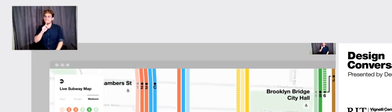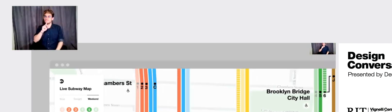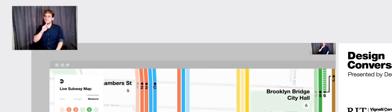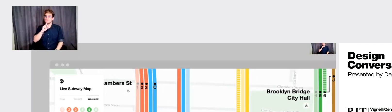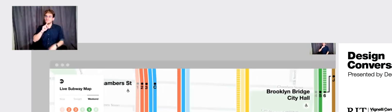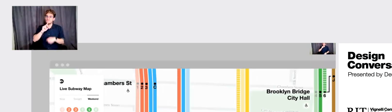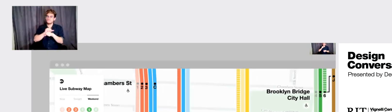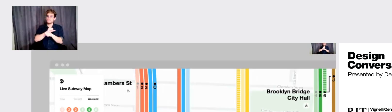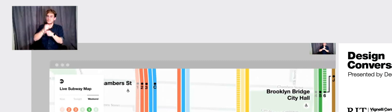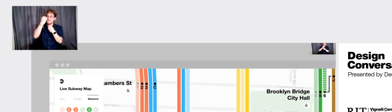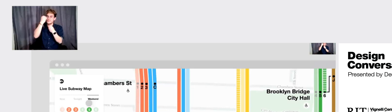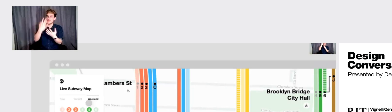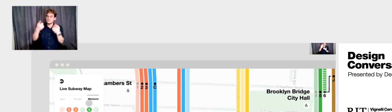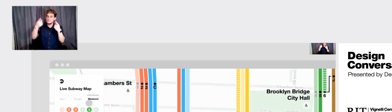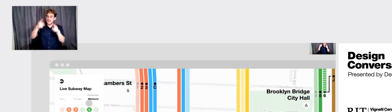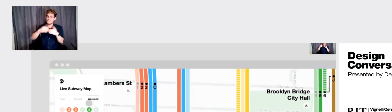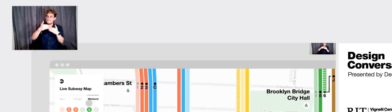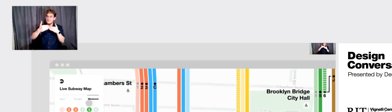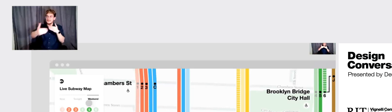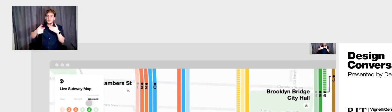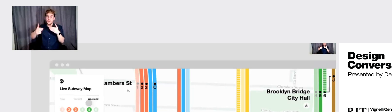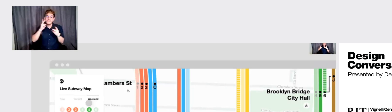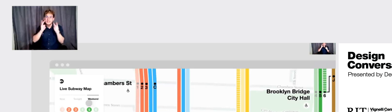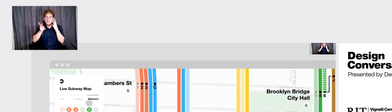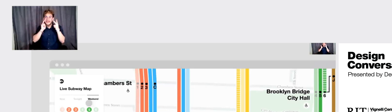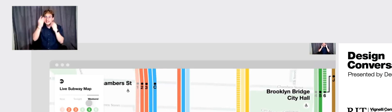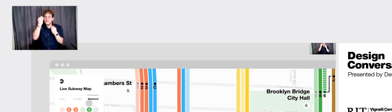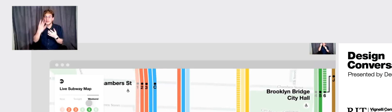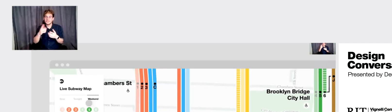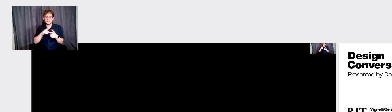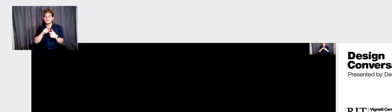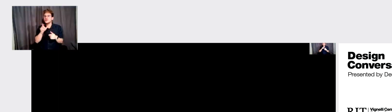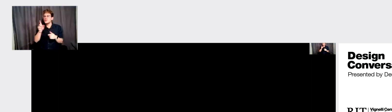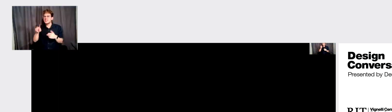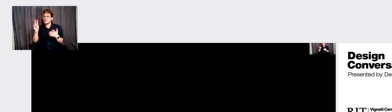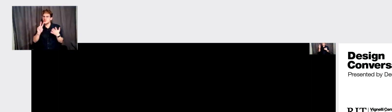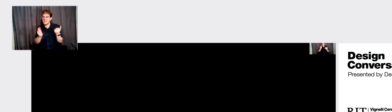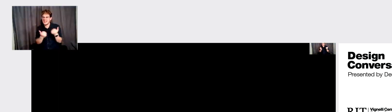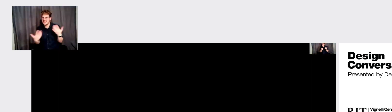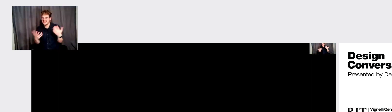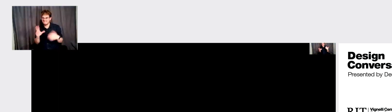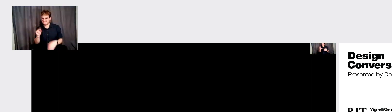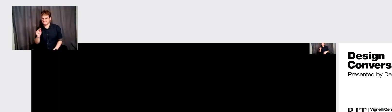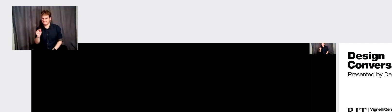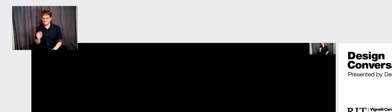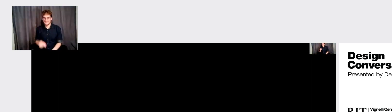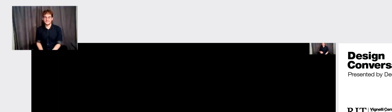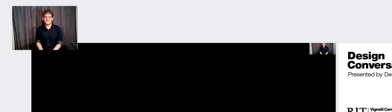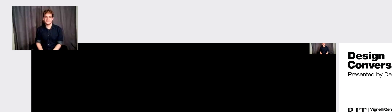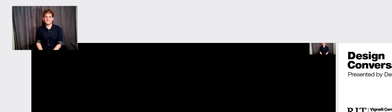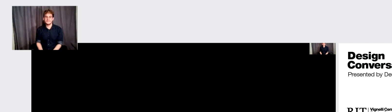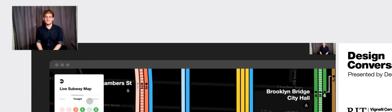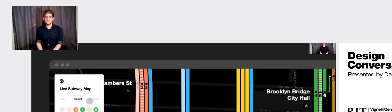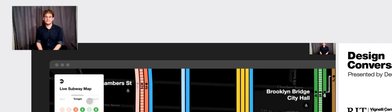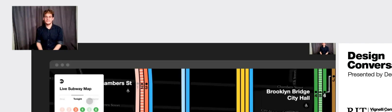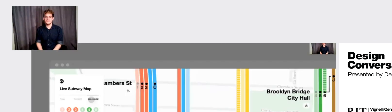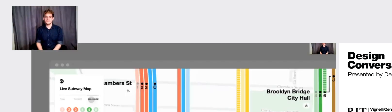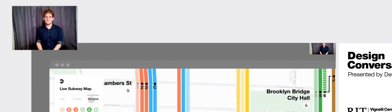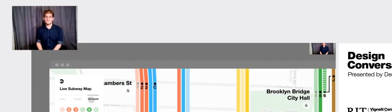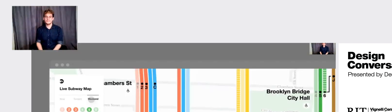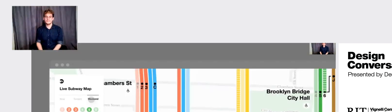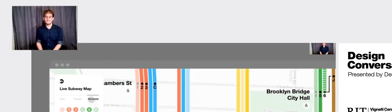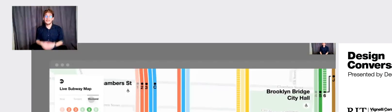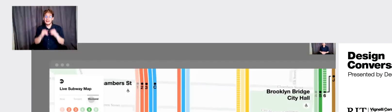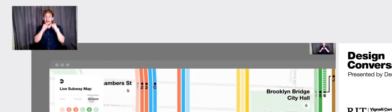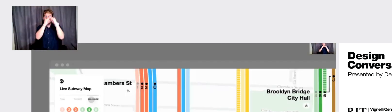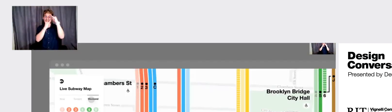information, uh, you're visualizing the information that need to read anything to understand it. So, so the dash one is, it's something